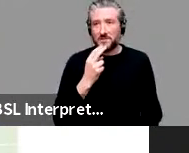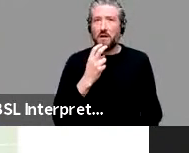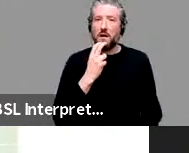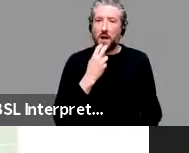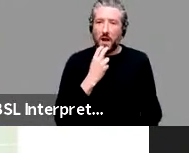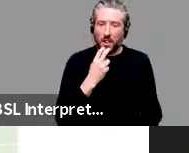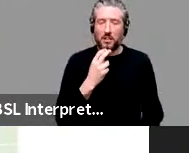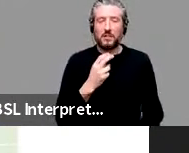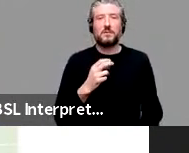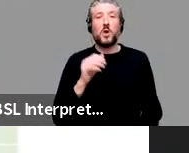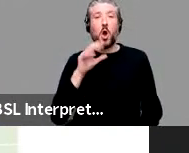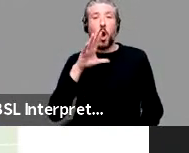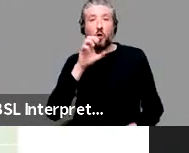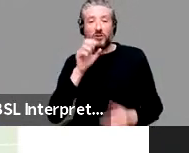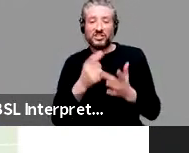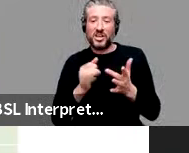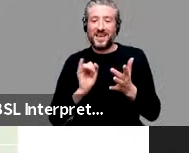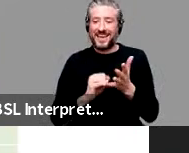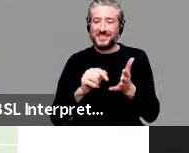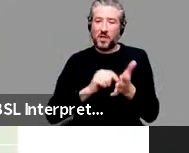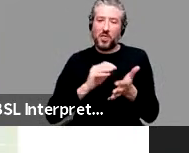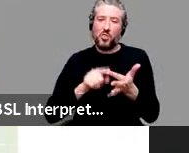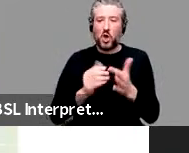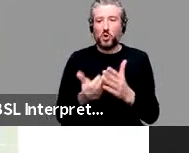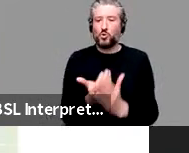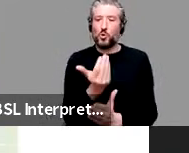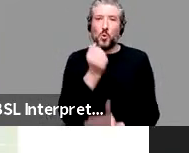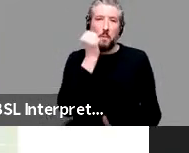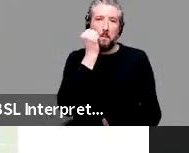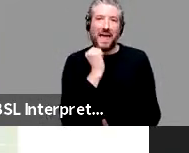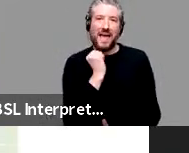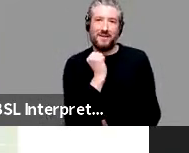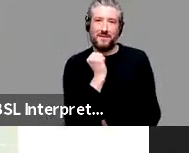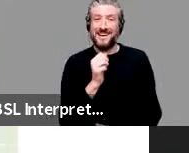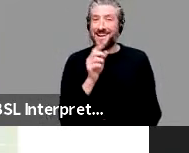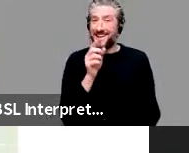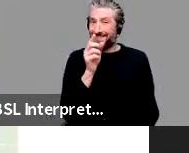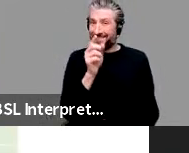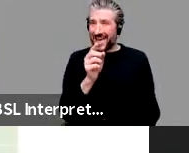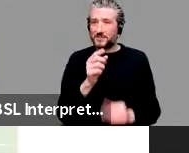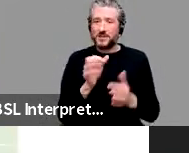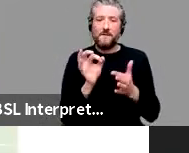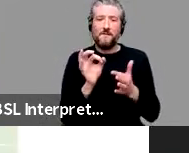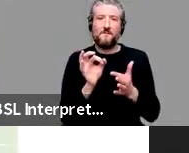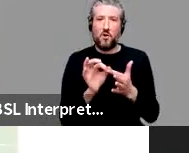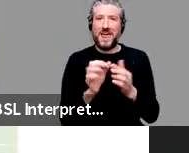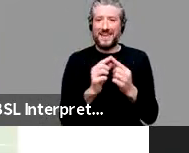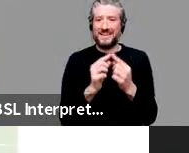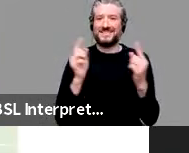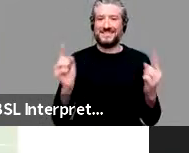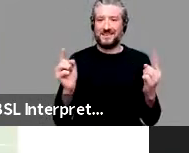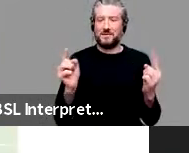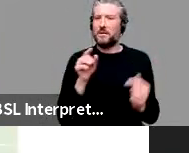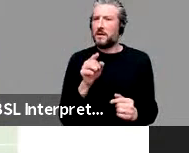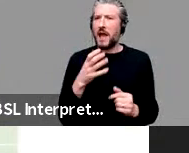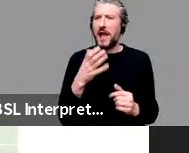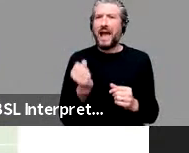the new black is another case where this is, this has become a phrasal construction with open slots. So